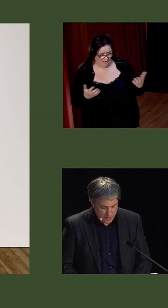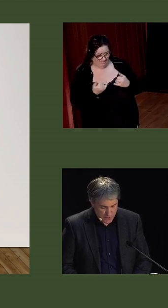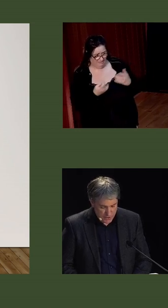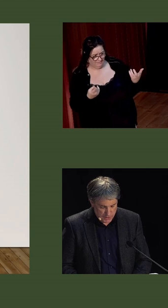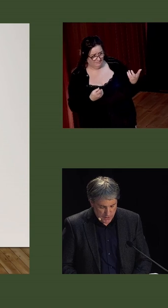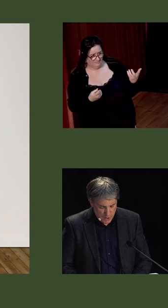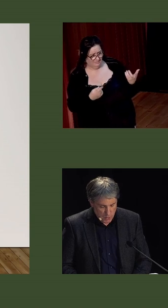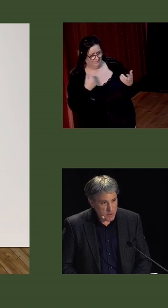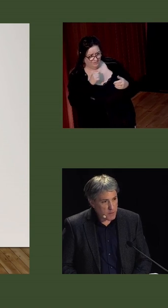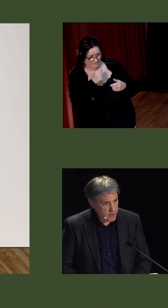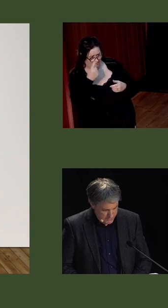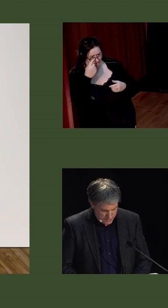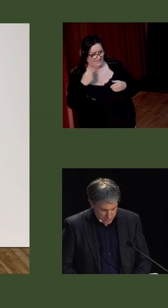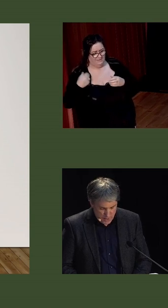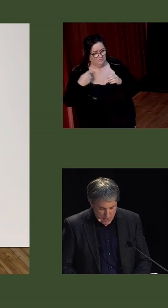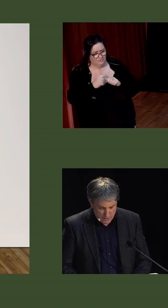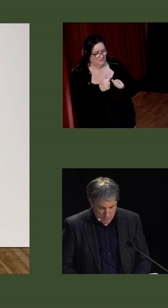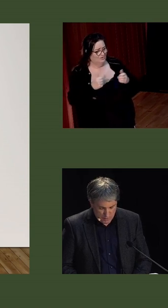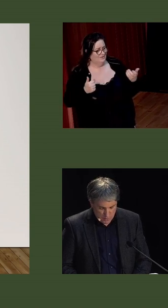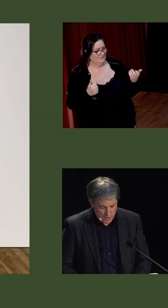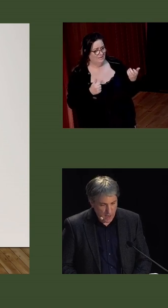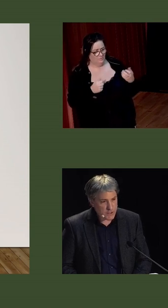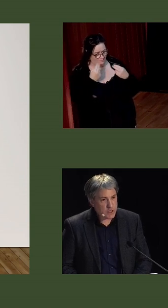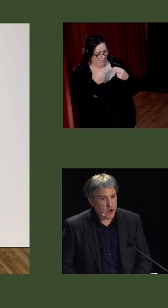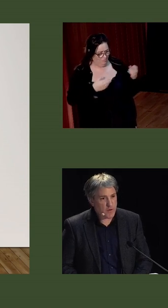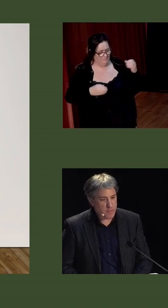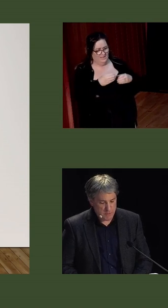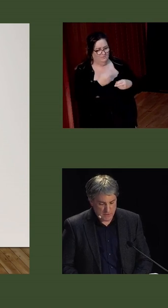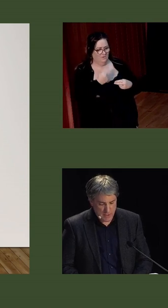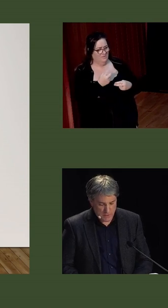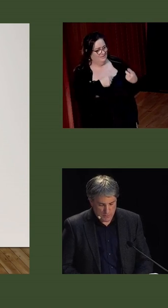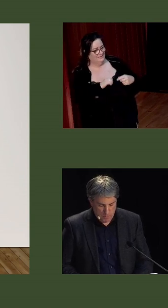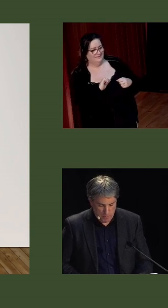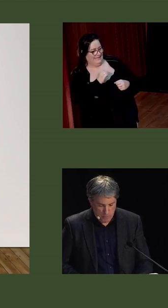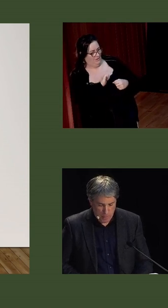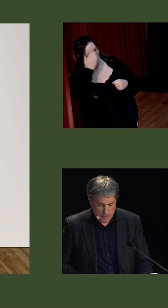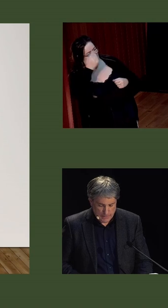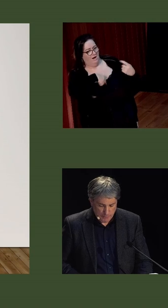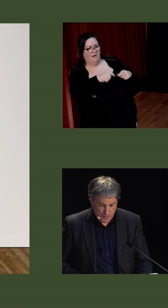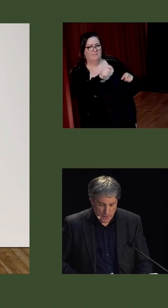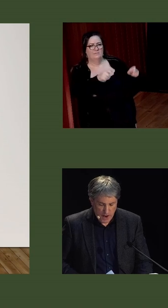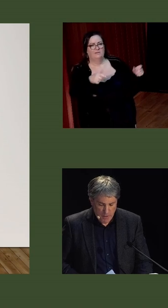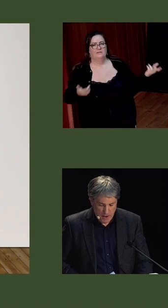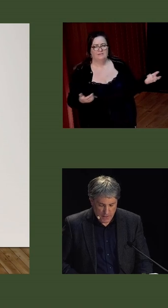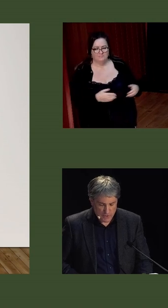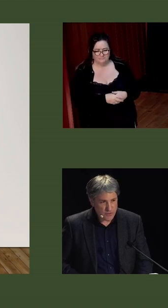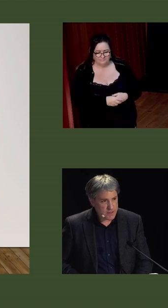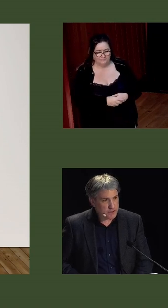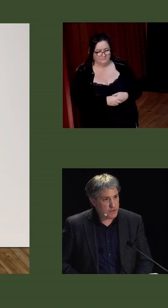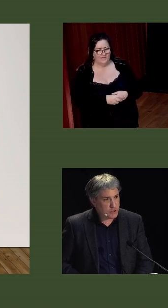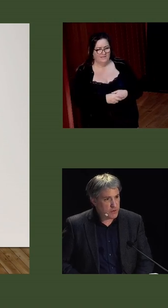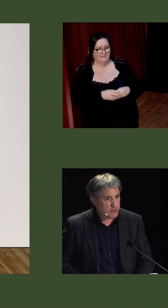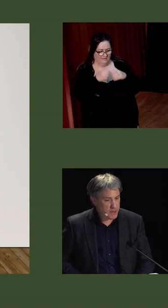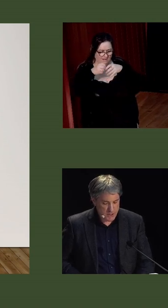in blood and traditions, would be replaced by a native one with knowledge of our people's needs. The hierarchy